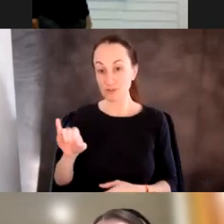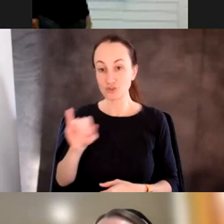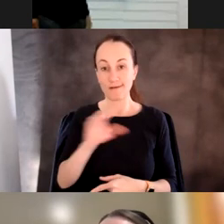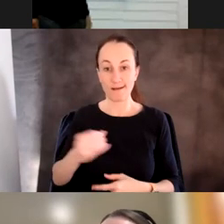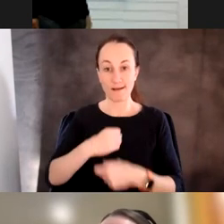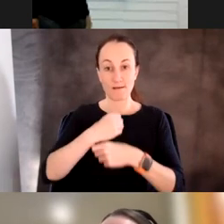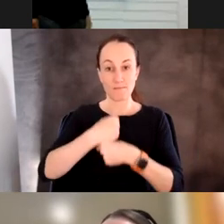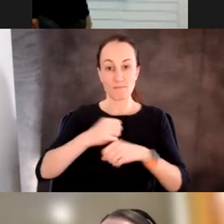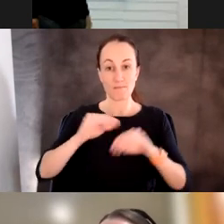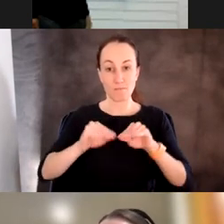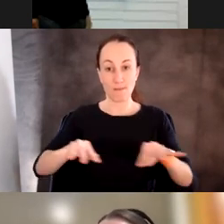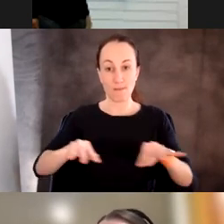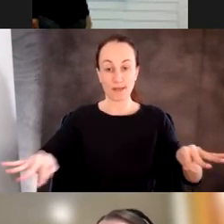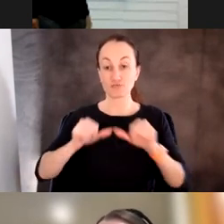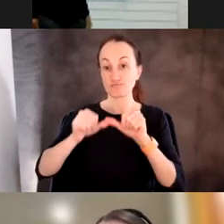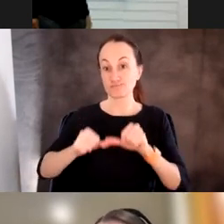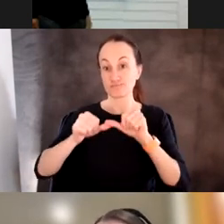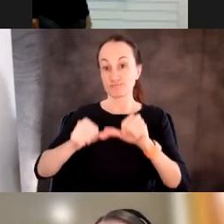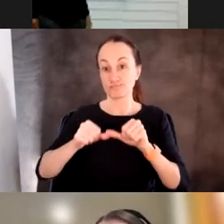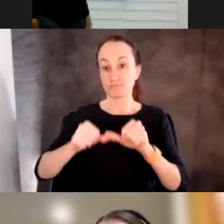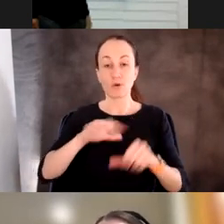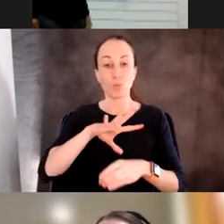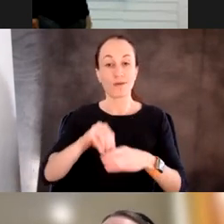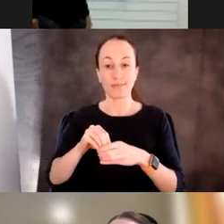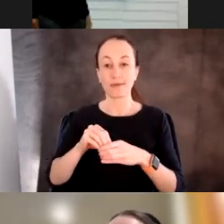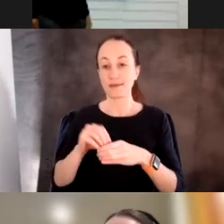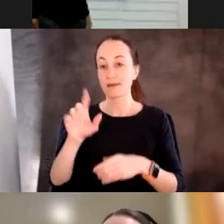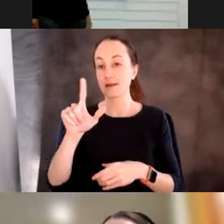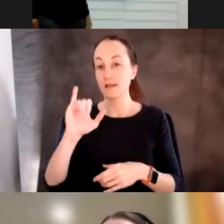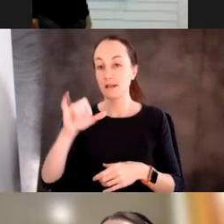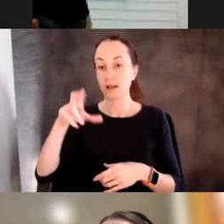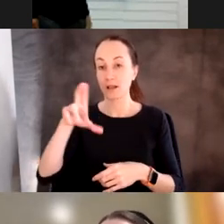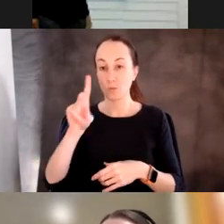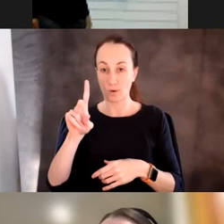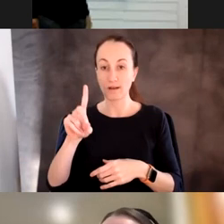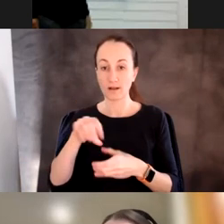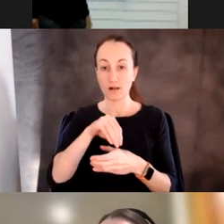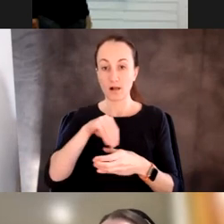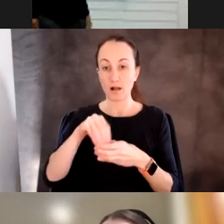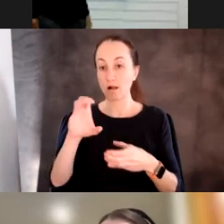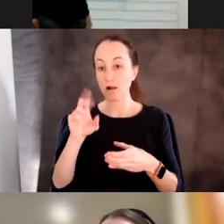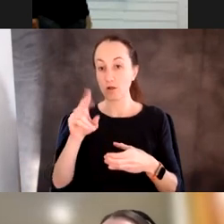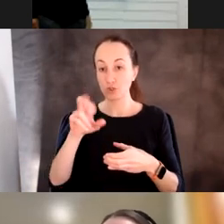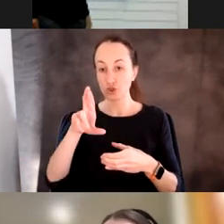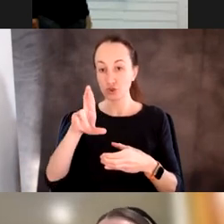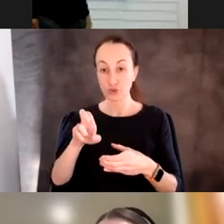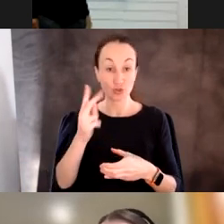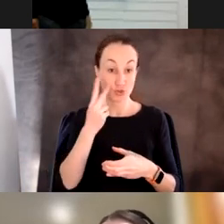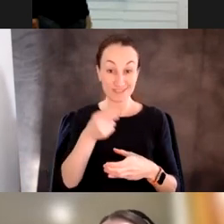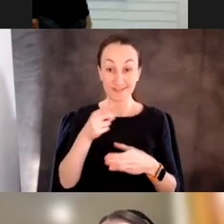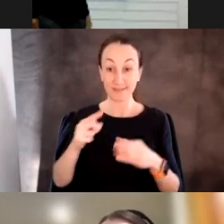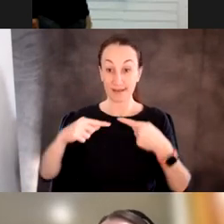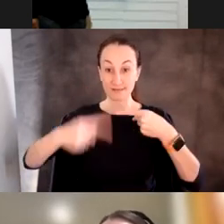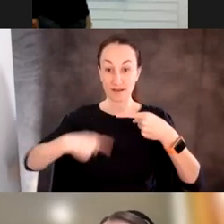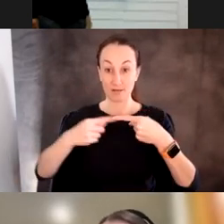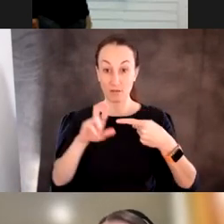occurring continuously in liquid culture. And what's really cool about this is this cycle over here on the right, it has all the